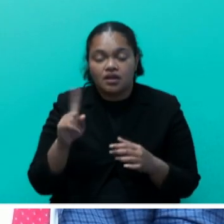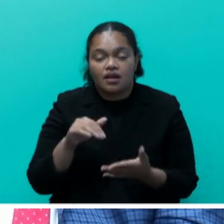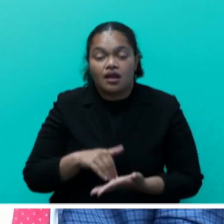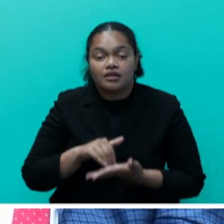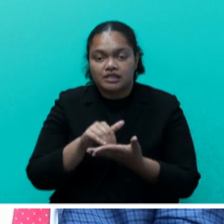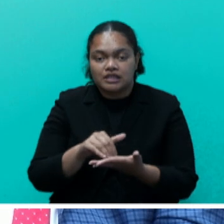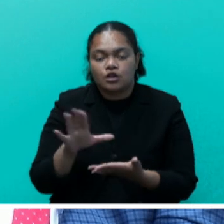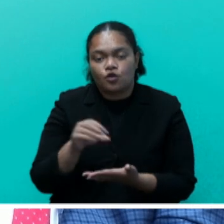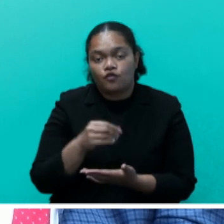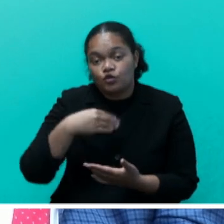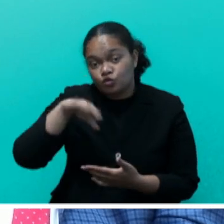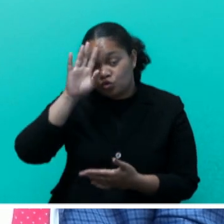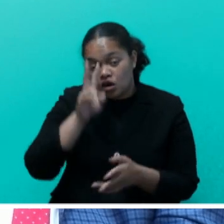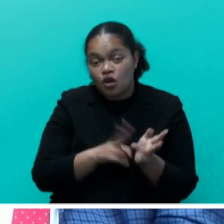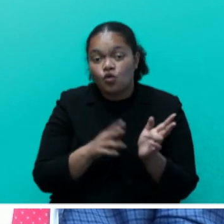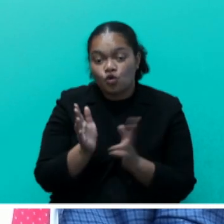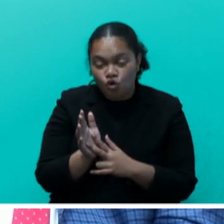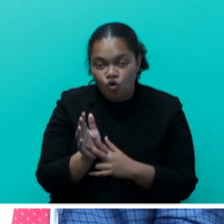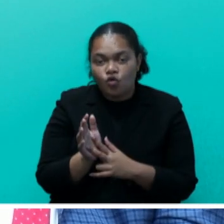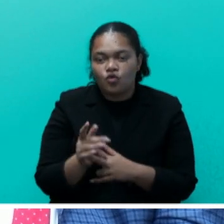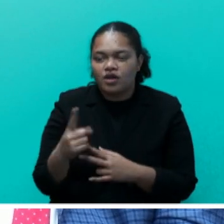of Turani Khoros or Matanitikinas